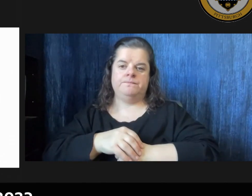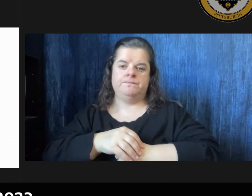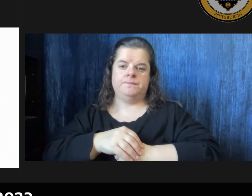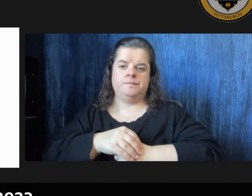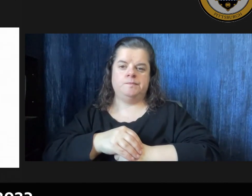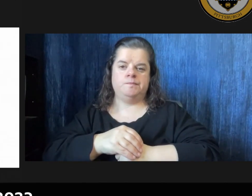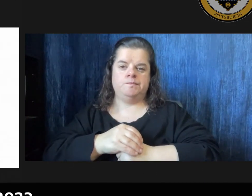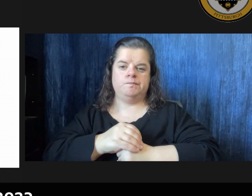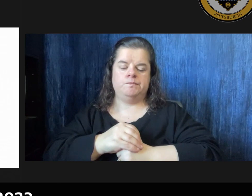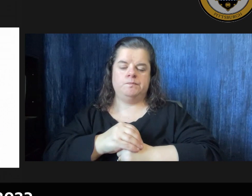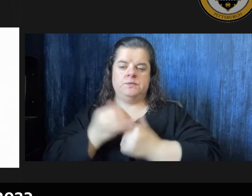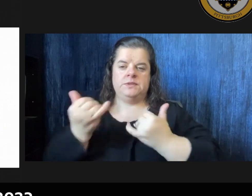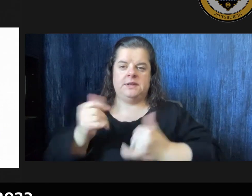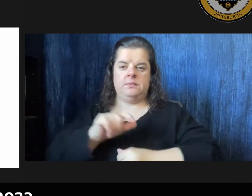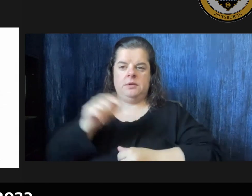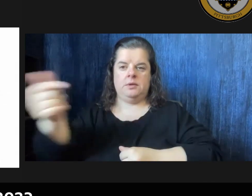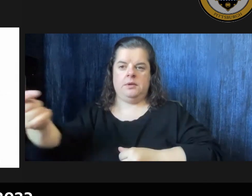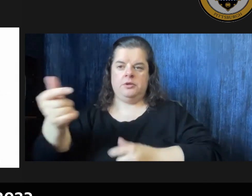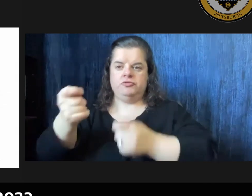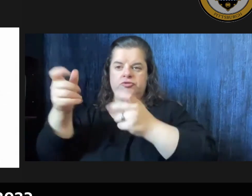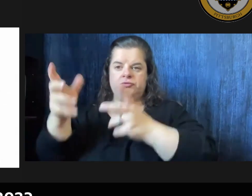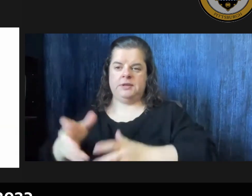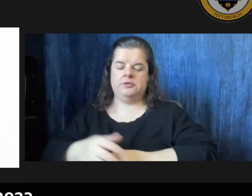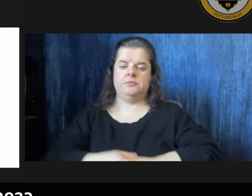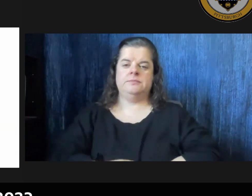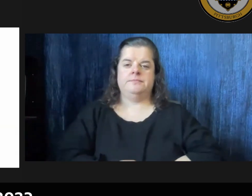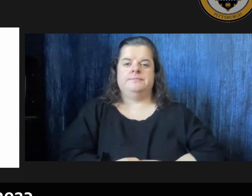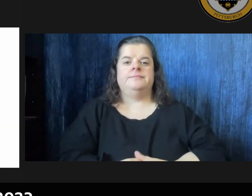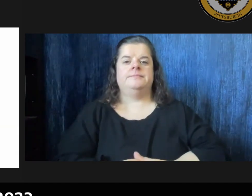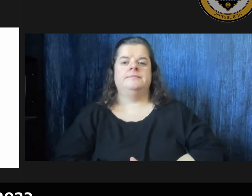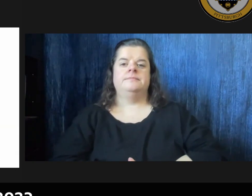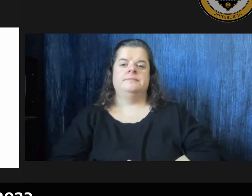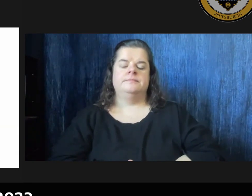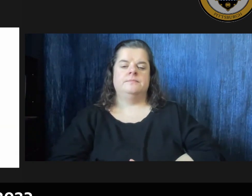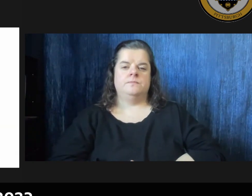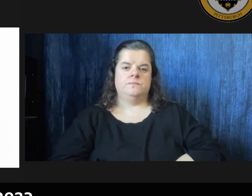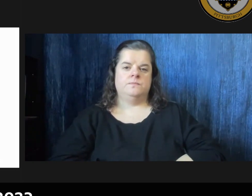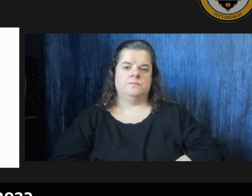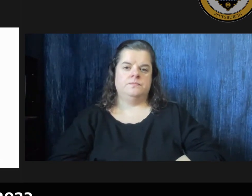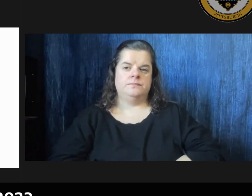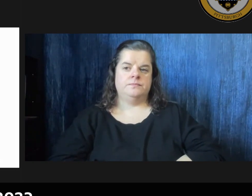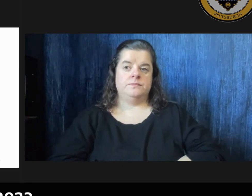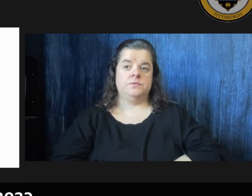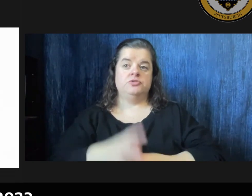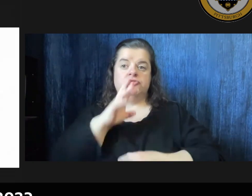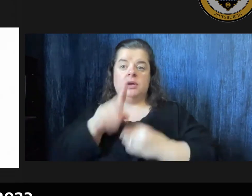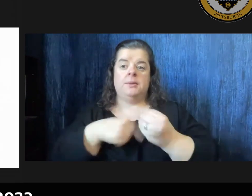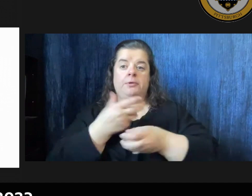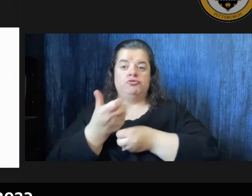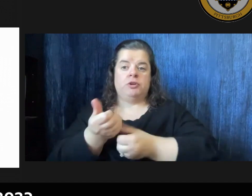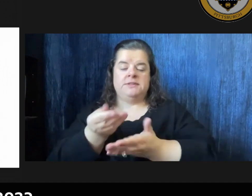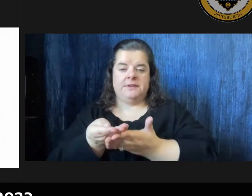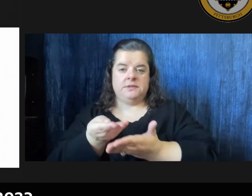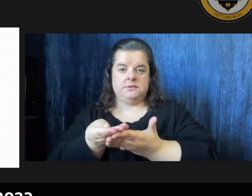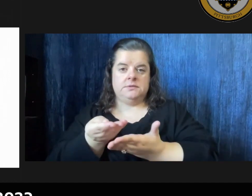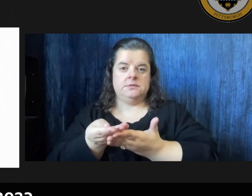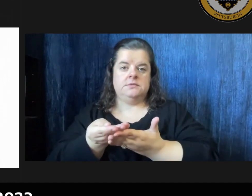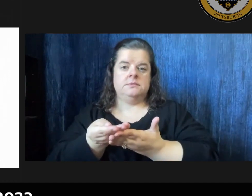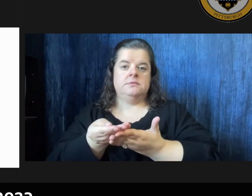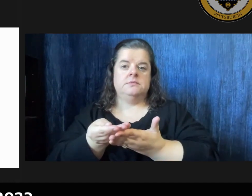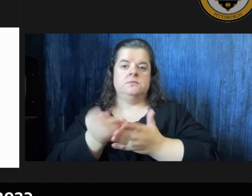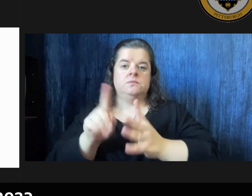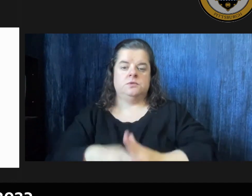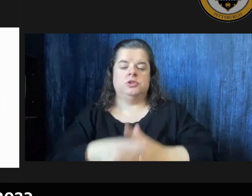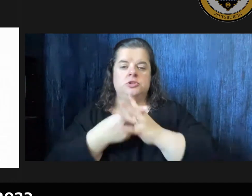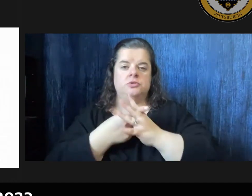and now i'll turn it back over to the director okay let's talk about trust funds um we'll start